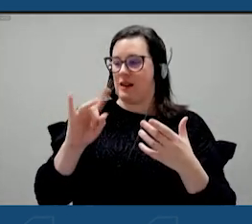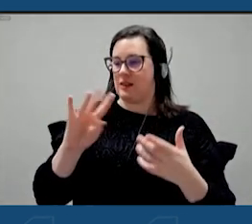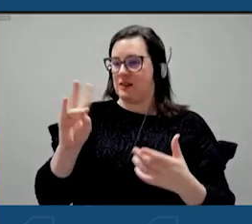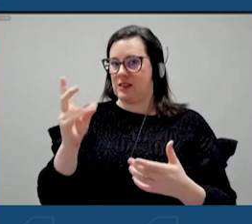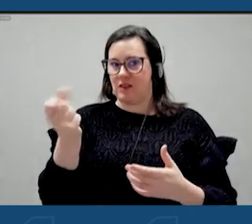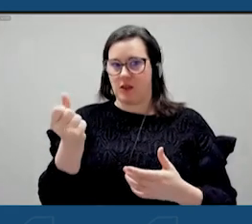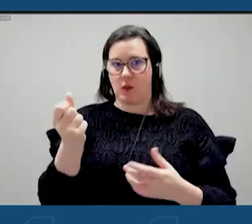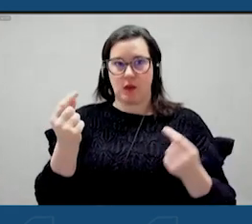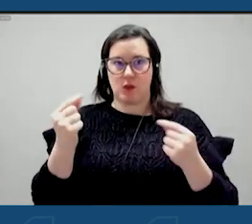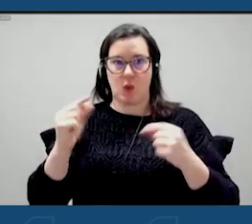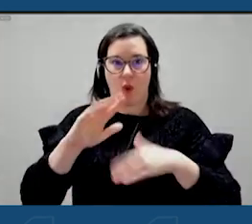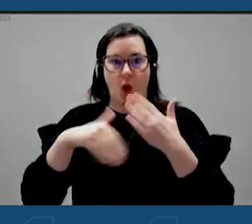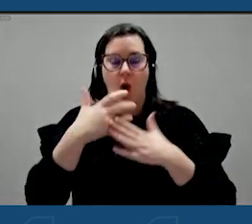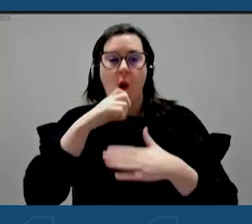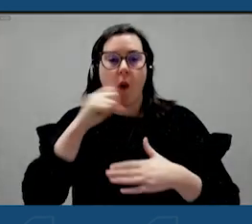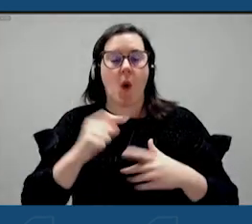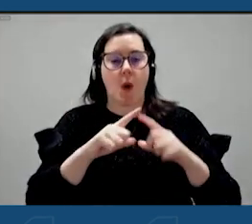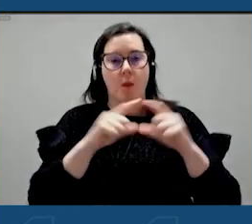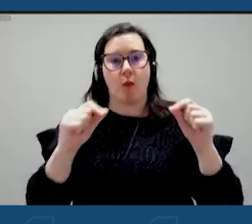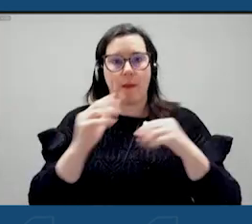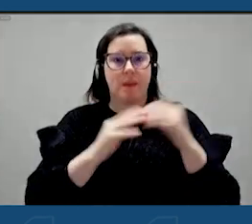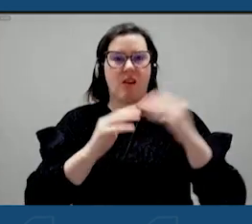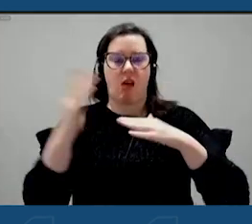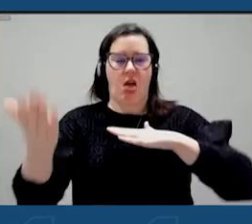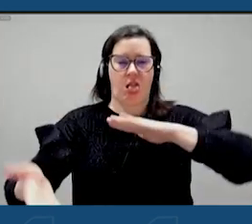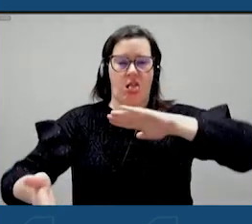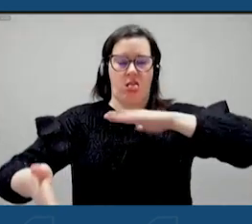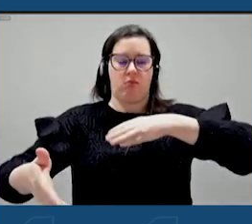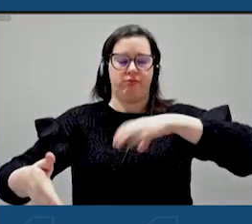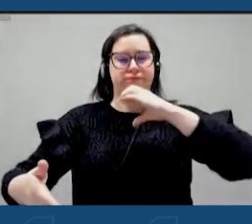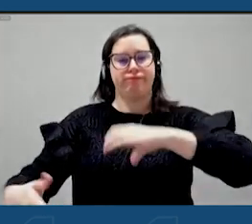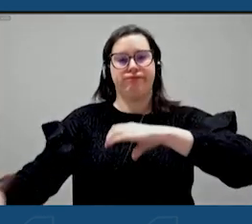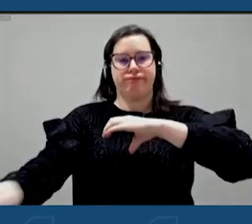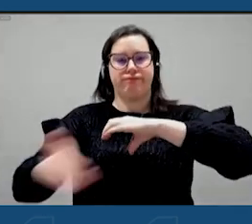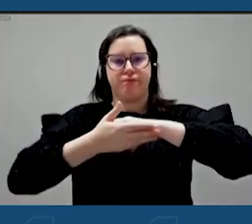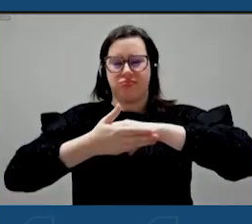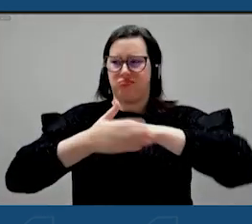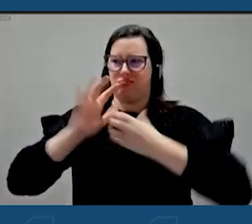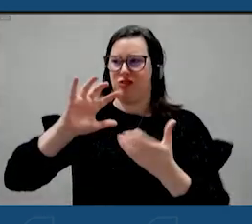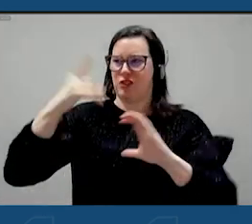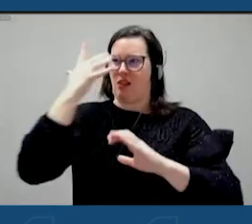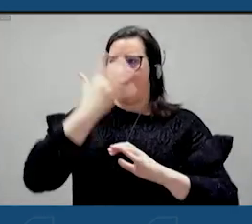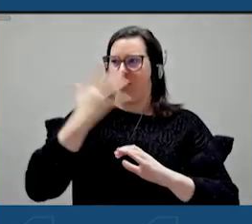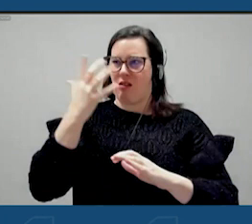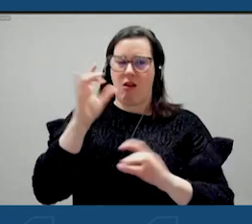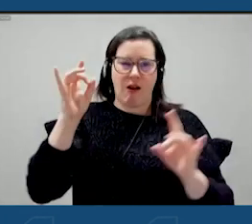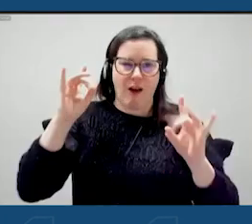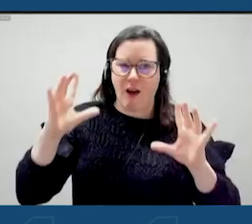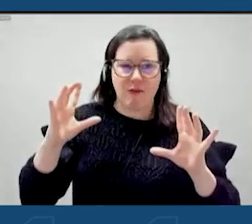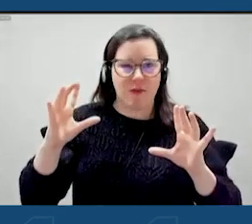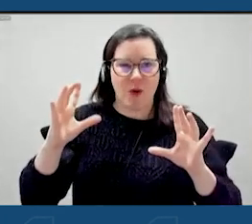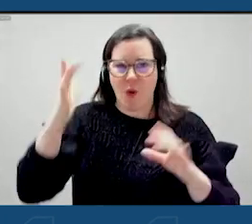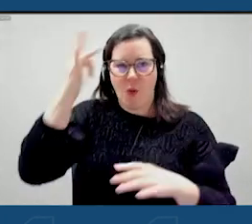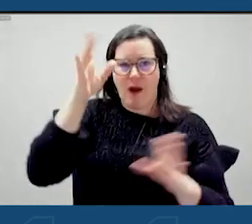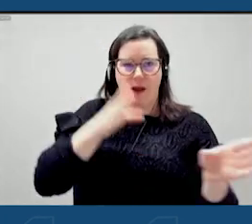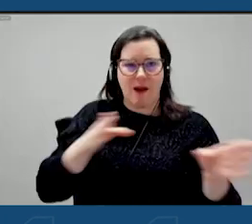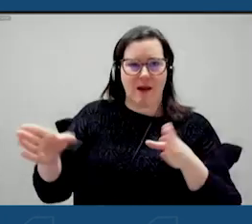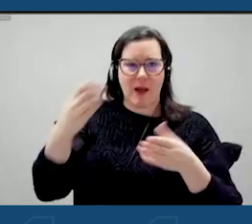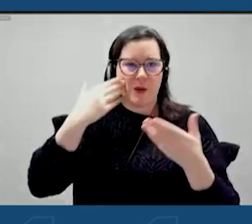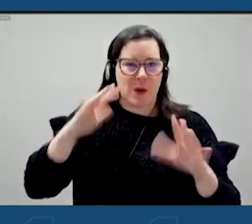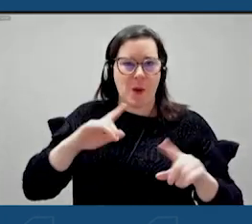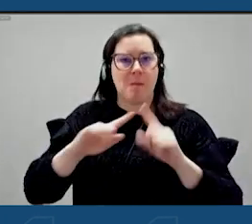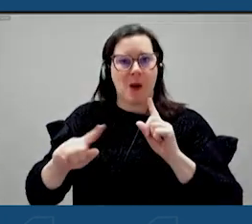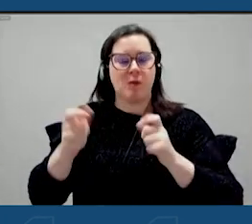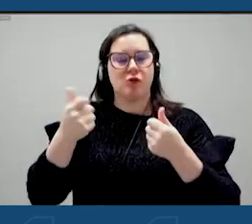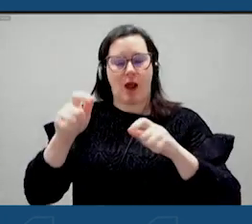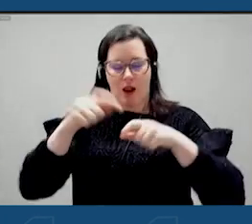plastered over all these old brick buildings. What were they thinking? I'll never know. But we're peeling it back. We're trying to bring back our downtowns and make them shine